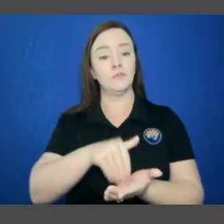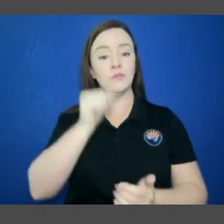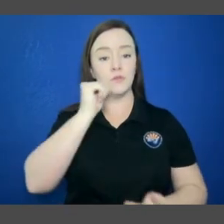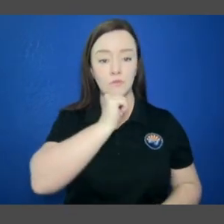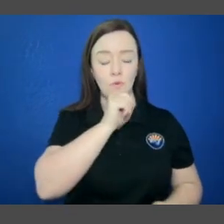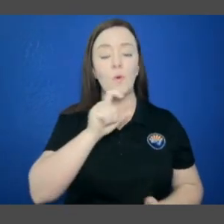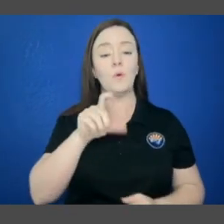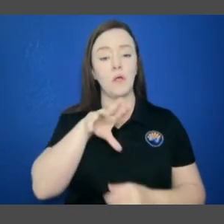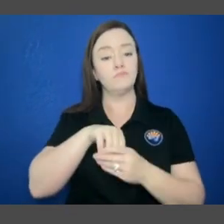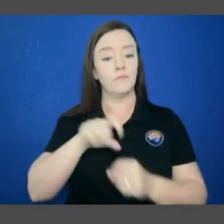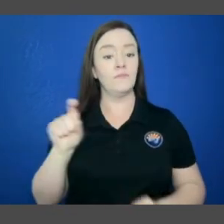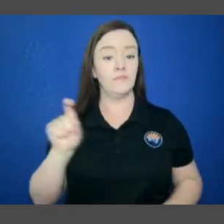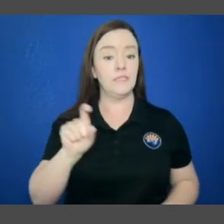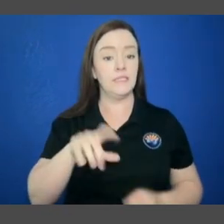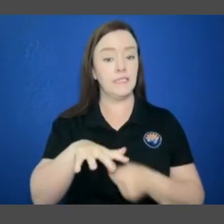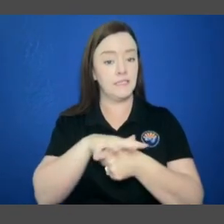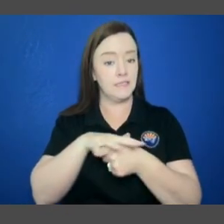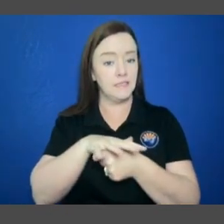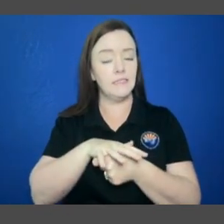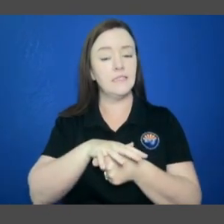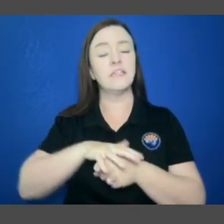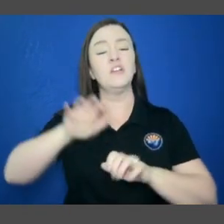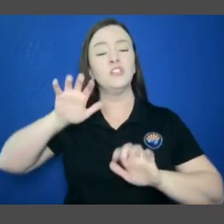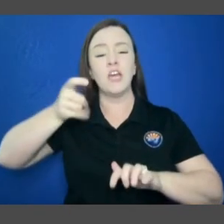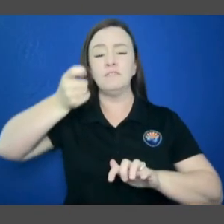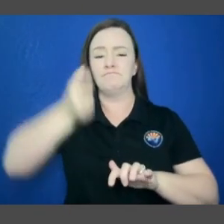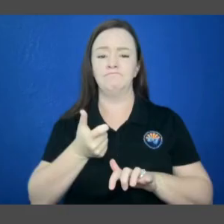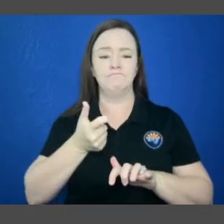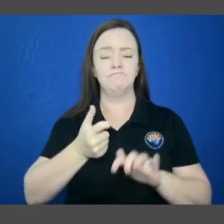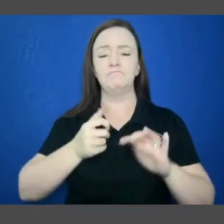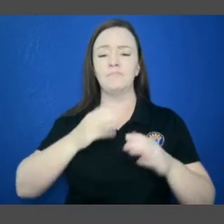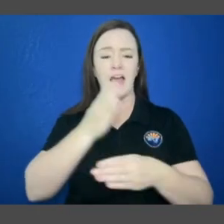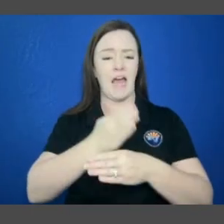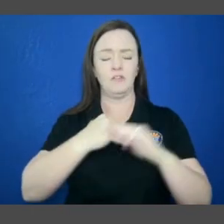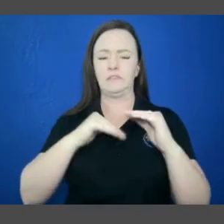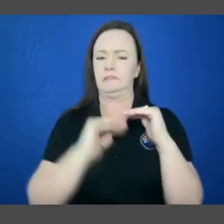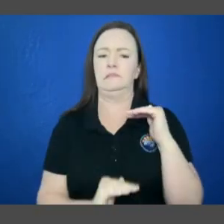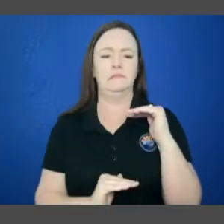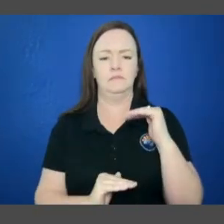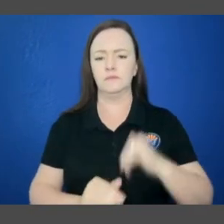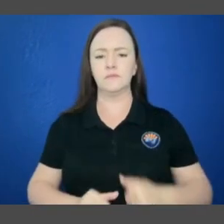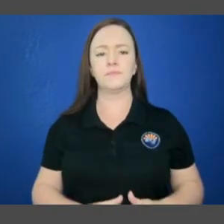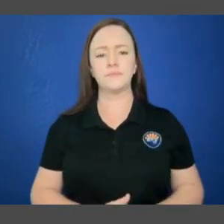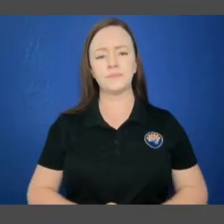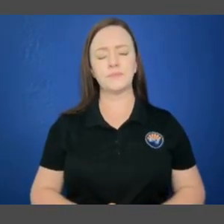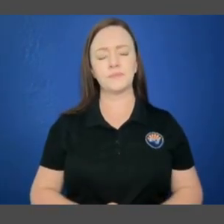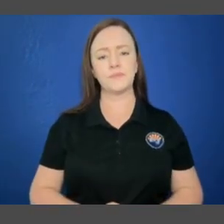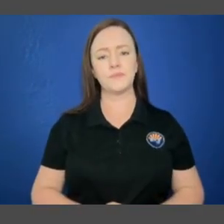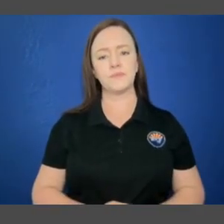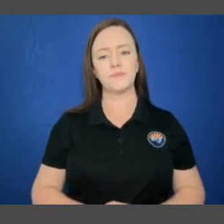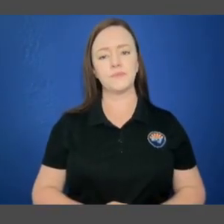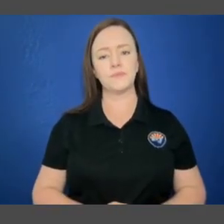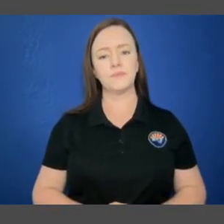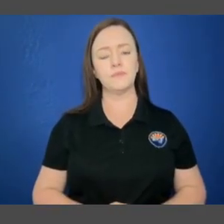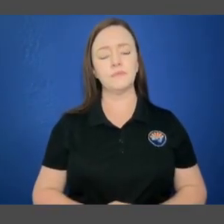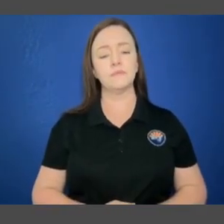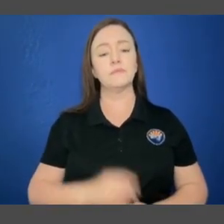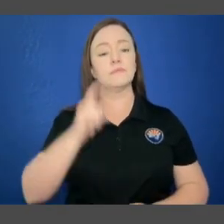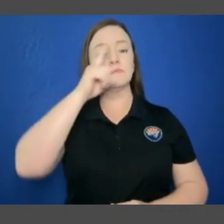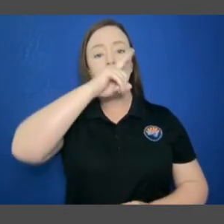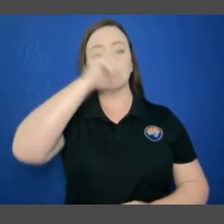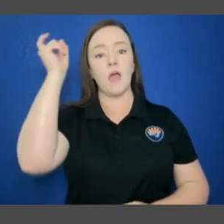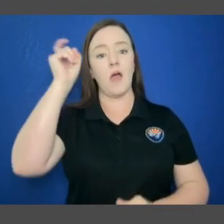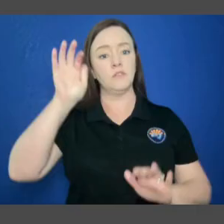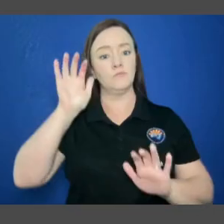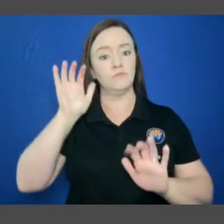central Arizona, including Phoenix, had well below normal precipitation. With the widely